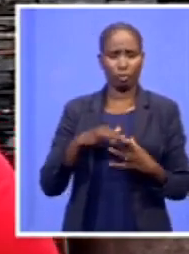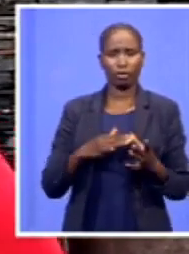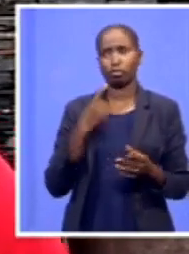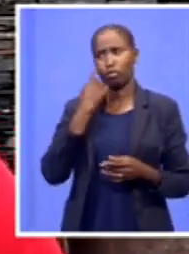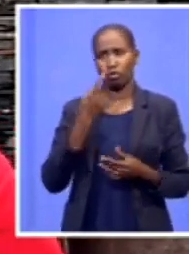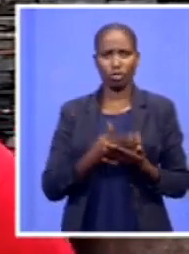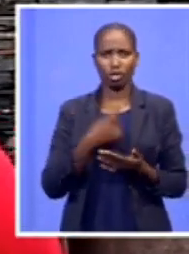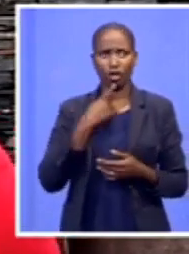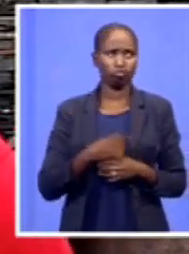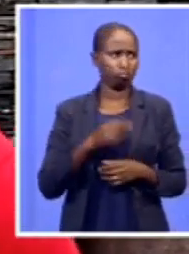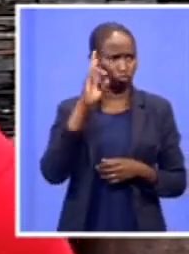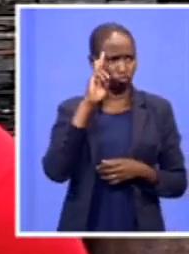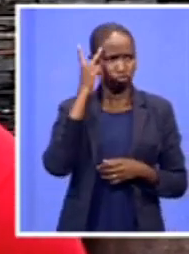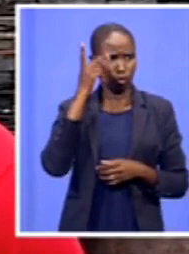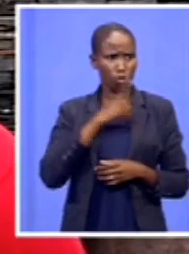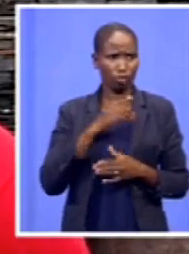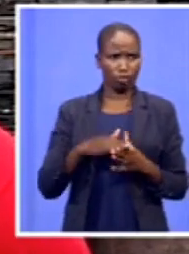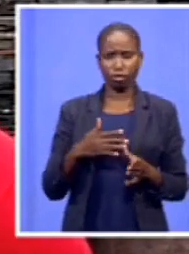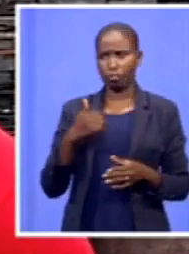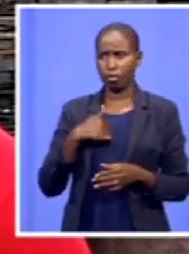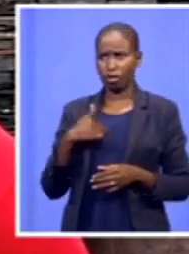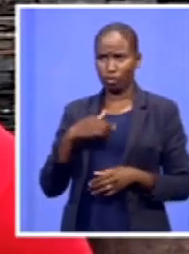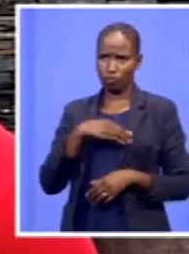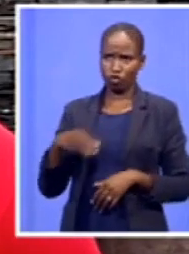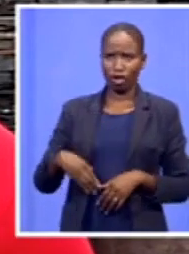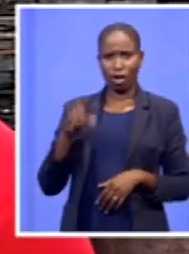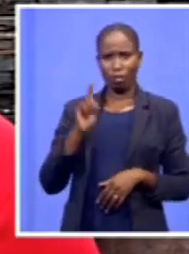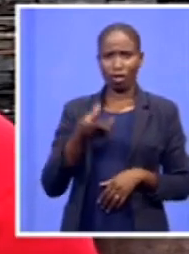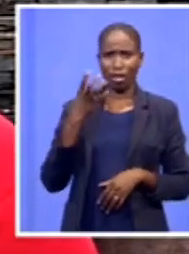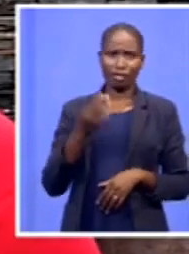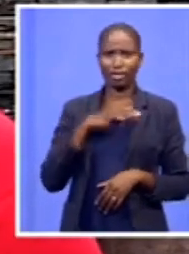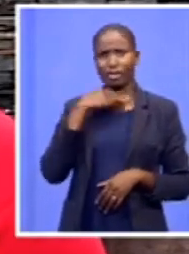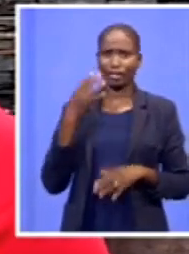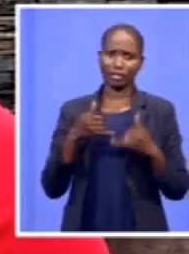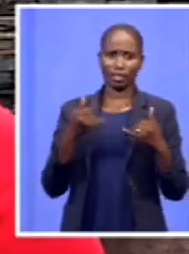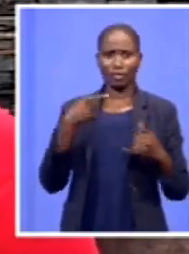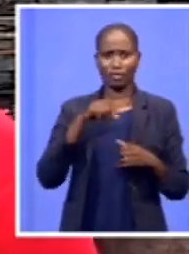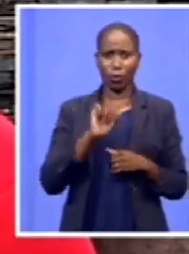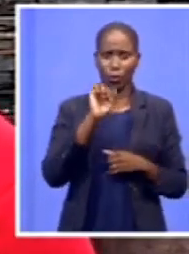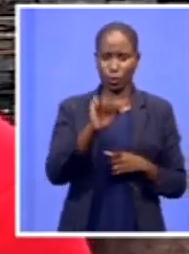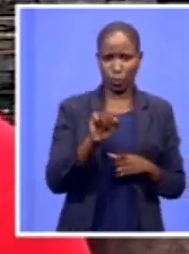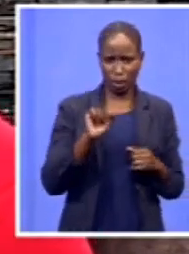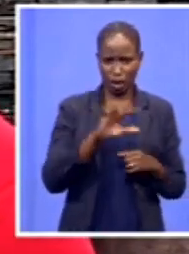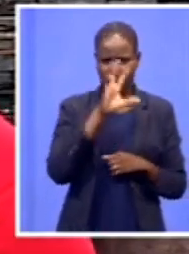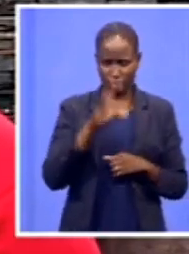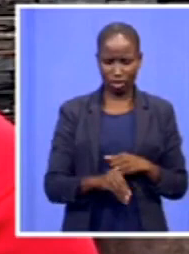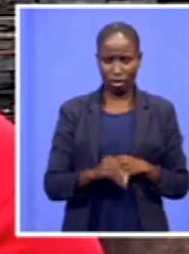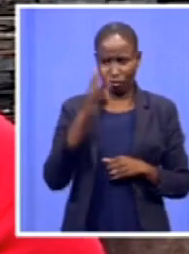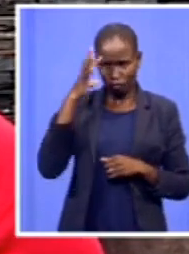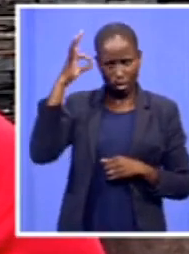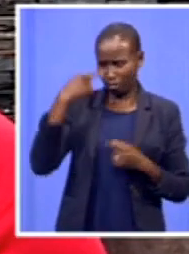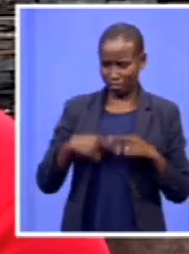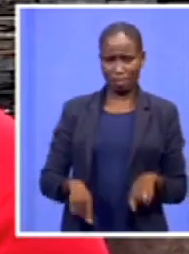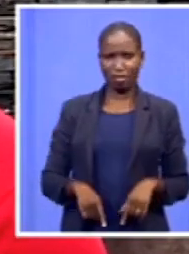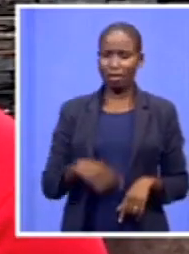president, there must be a death sentence against South Africa. It doesn't work that way. So he must stop dreaming. There is a process that was taken through the JSC.